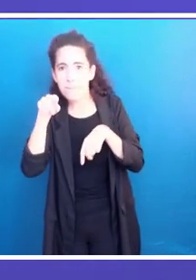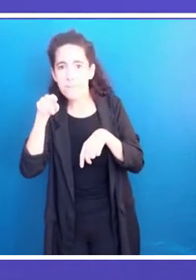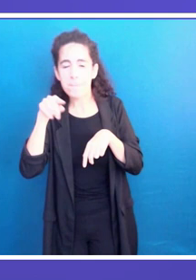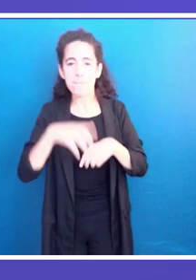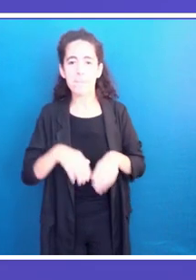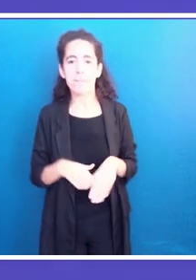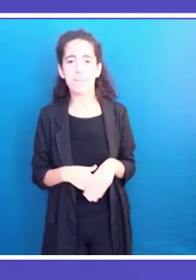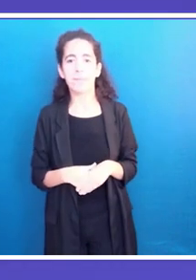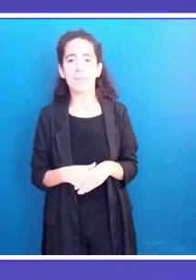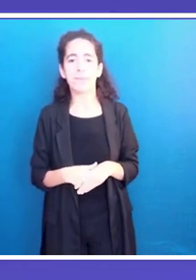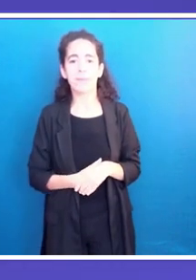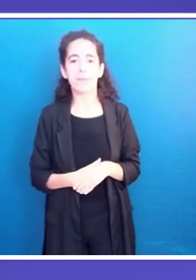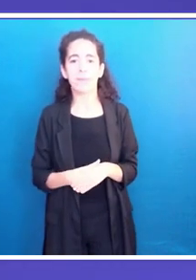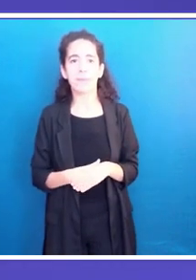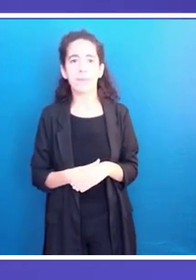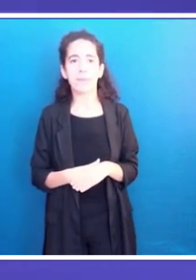Can you hear me okay?